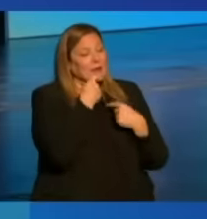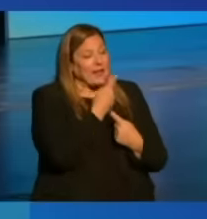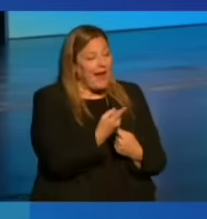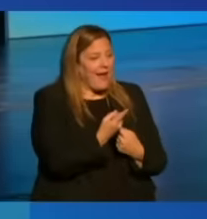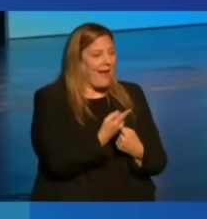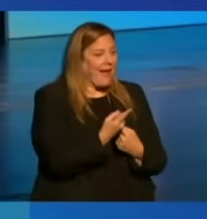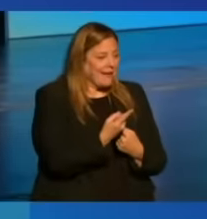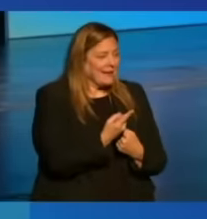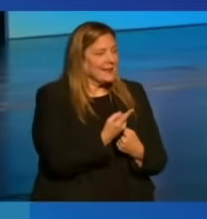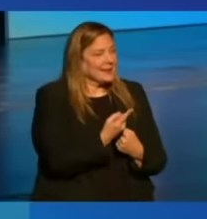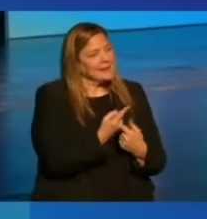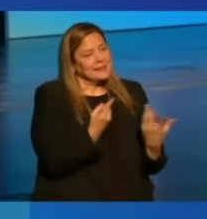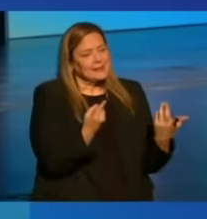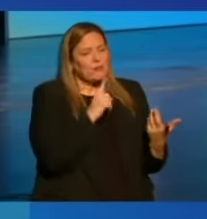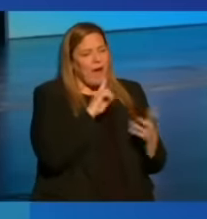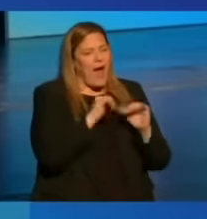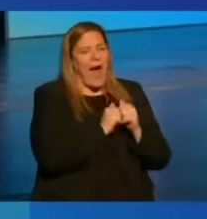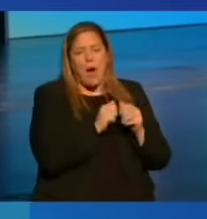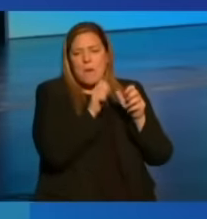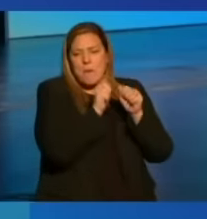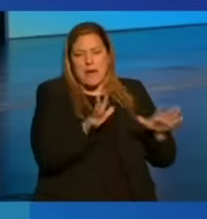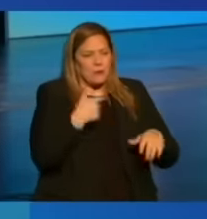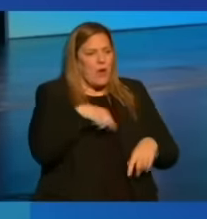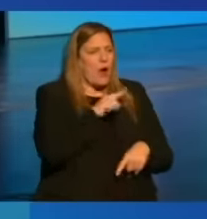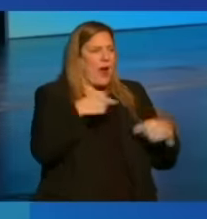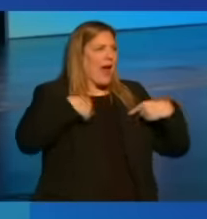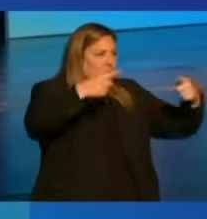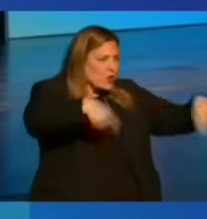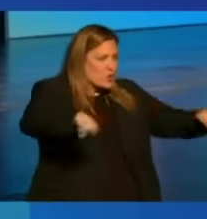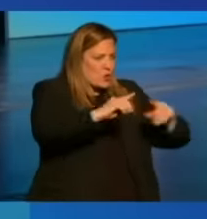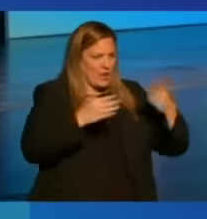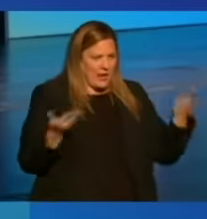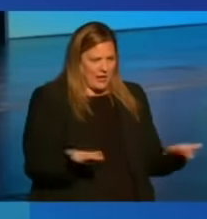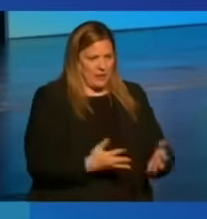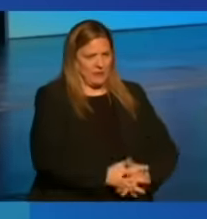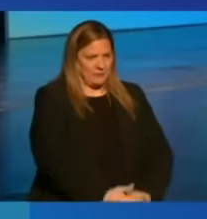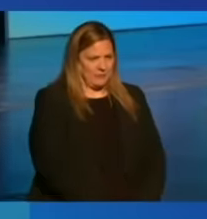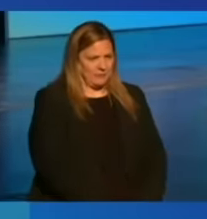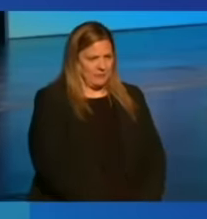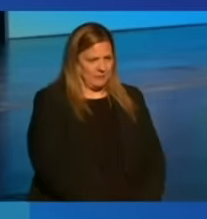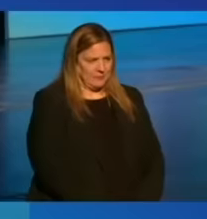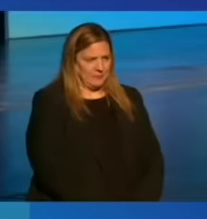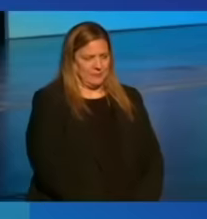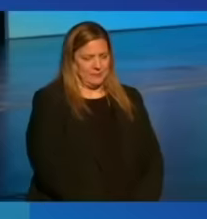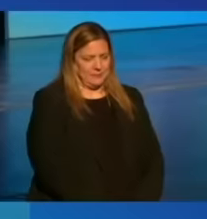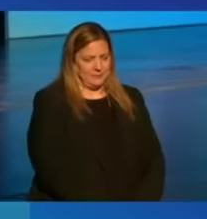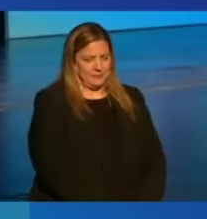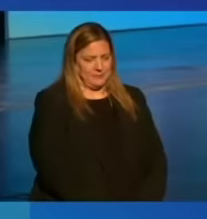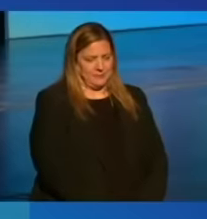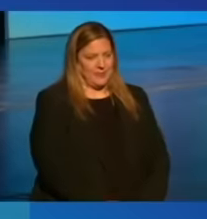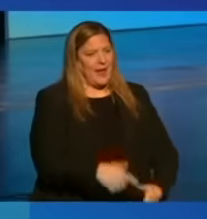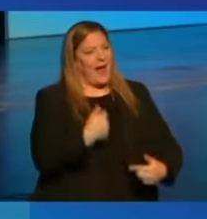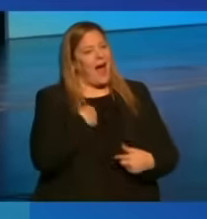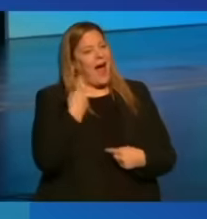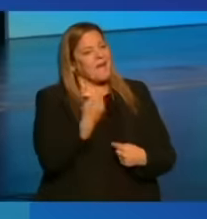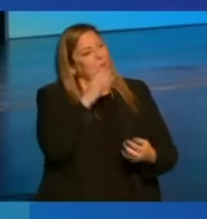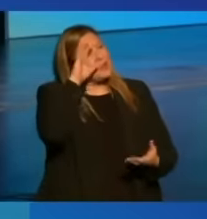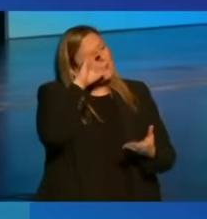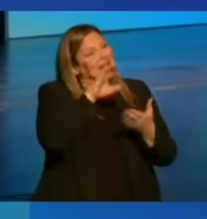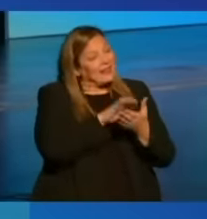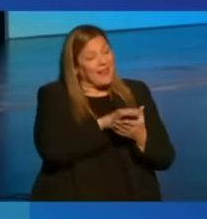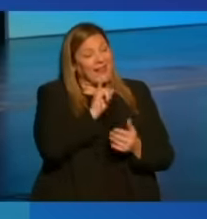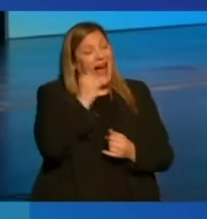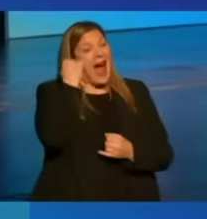just how blessed we are to have you here. Now, I have always believed that the